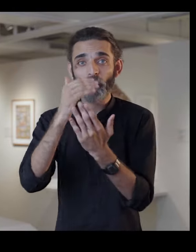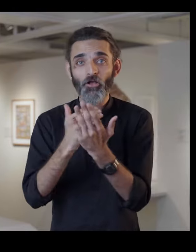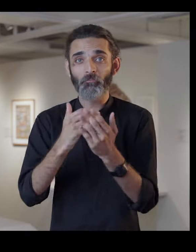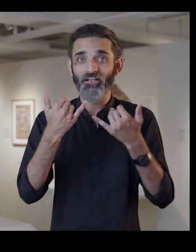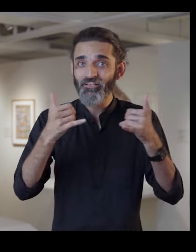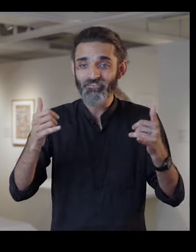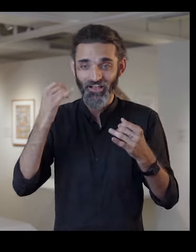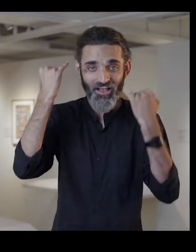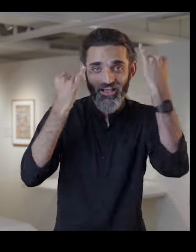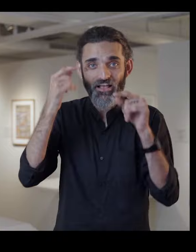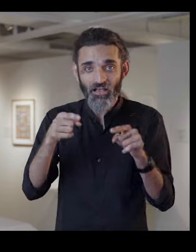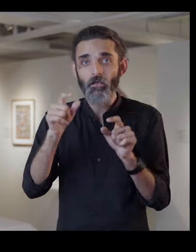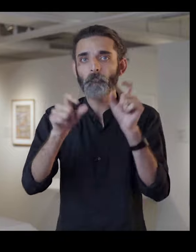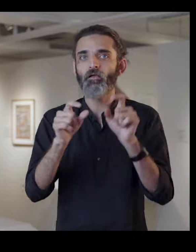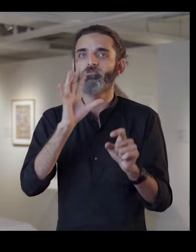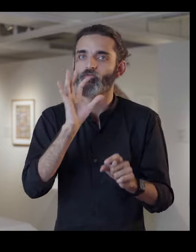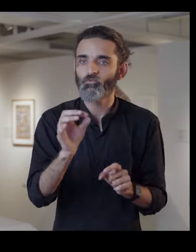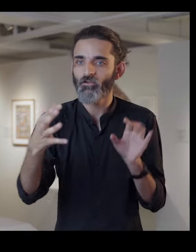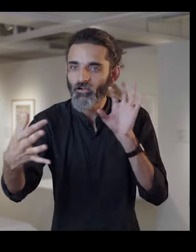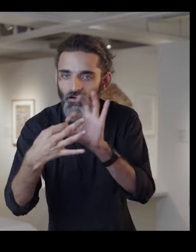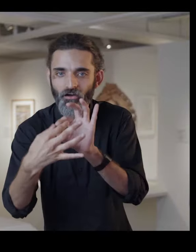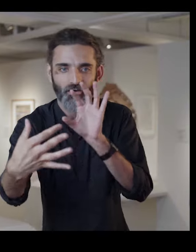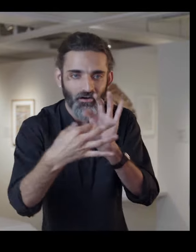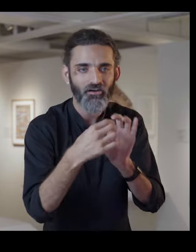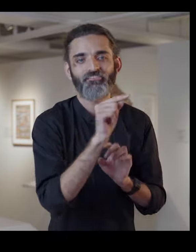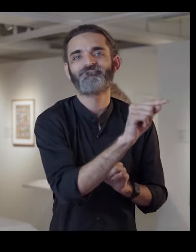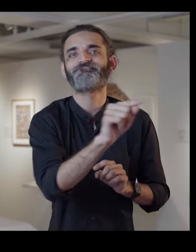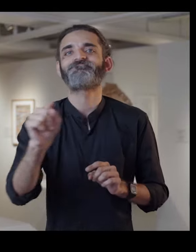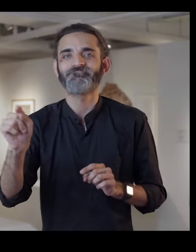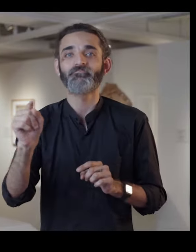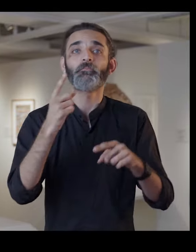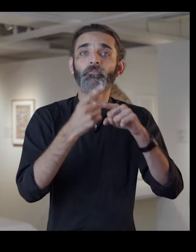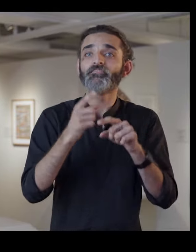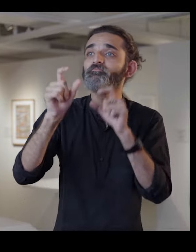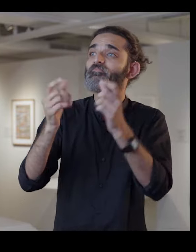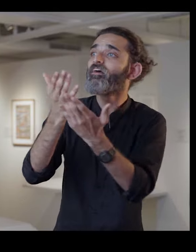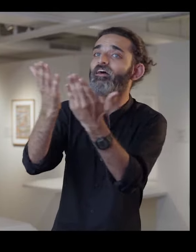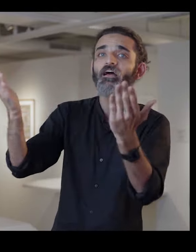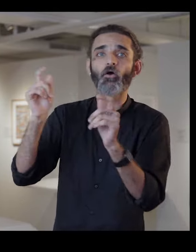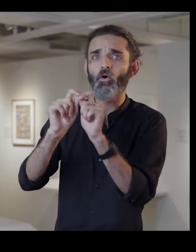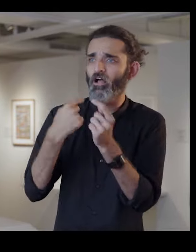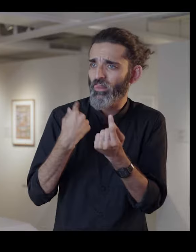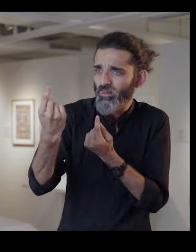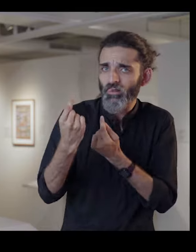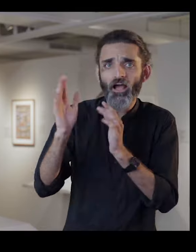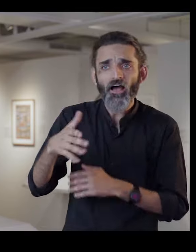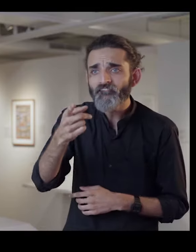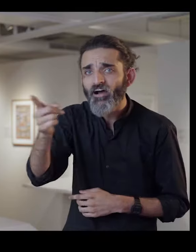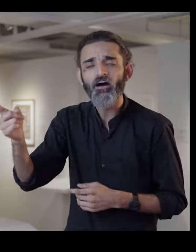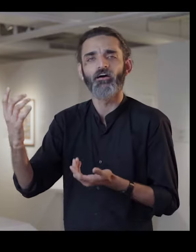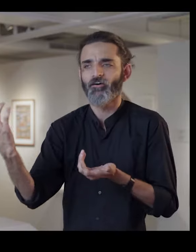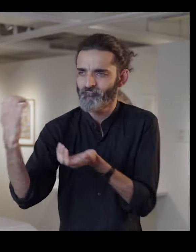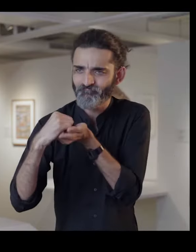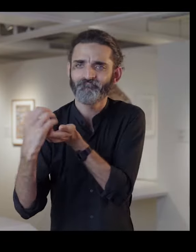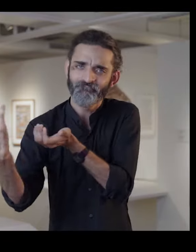We host a range of activities with participants and partners working in these spaces as well.